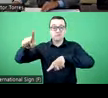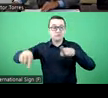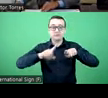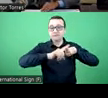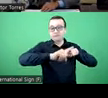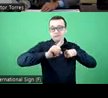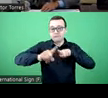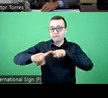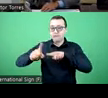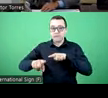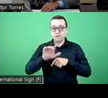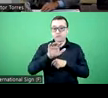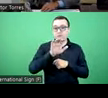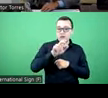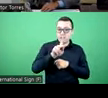the systems.